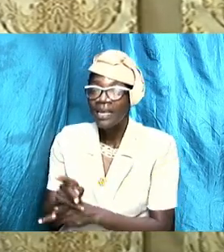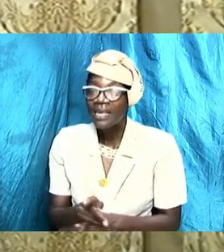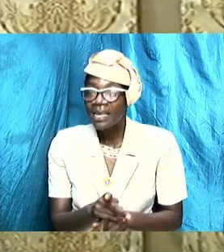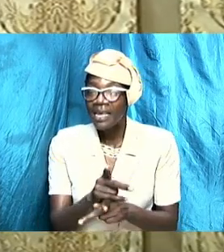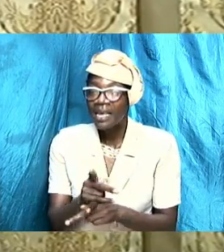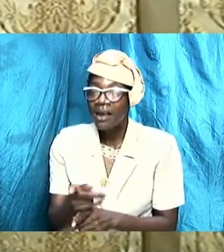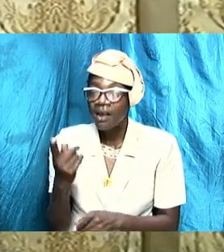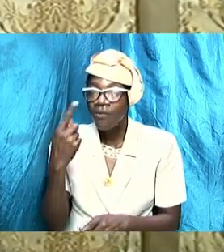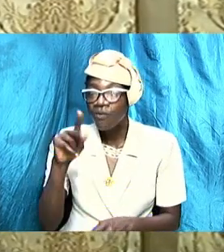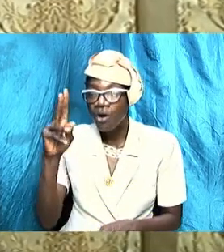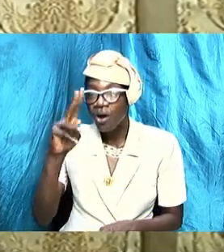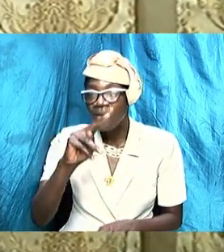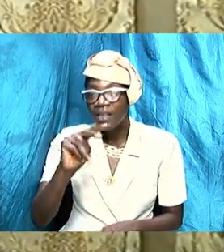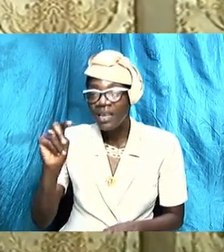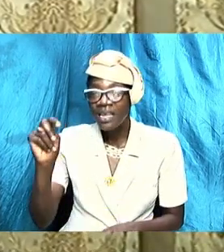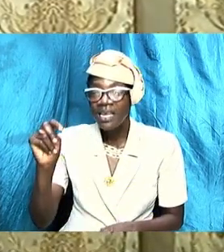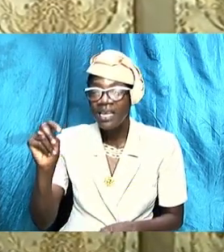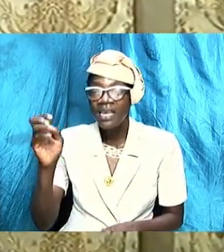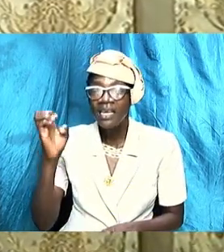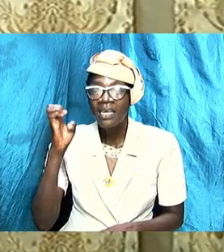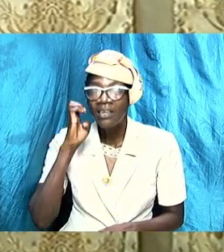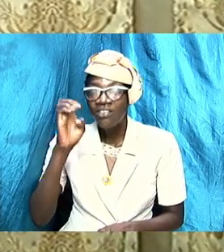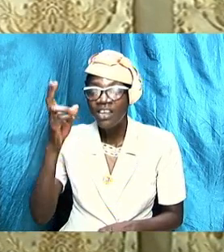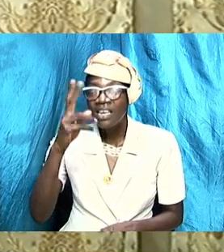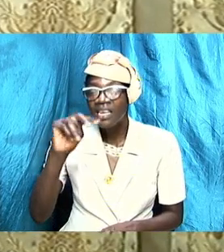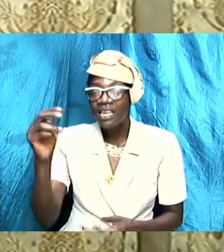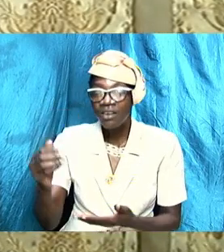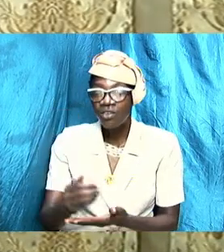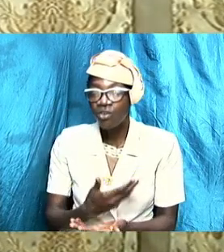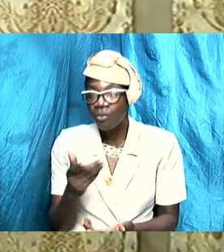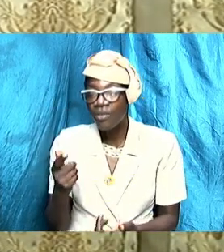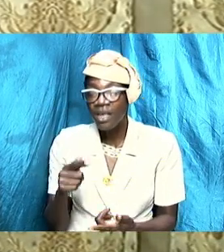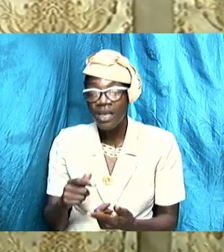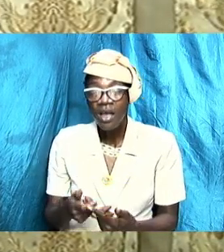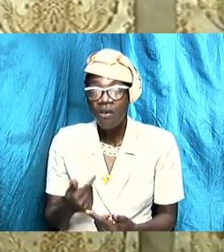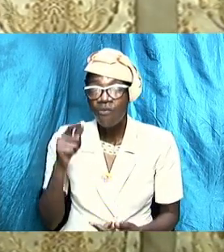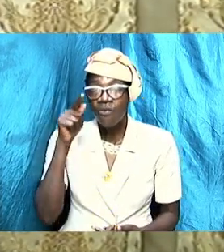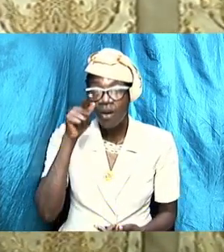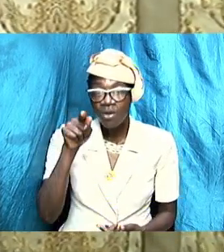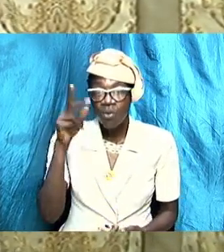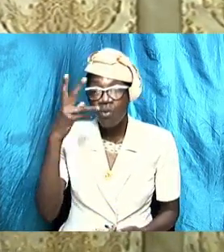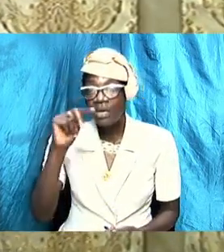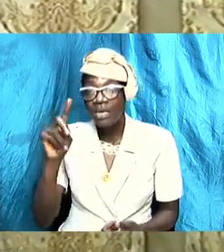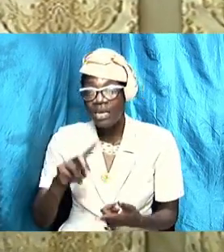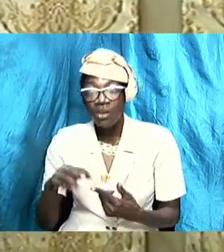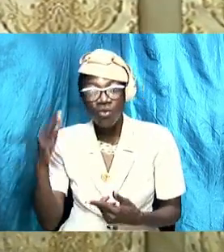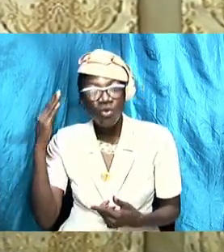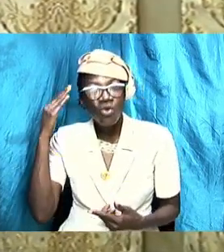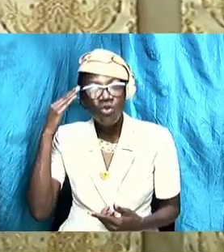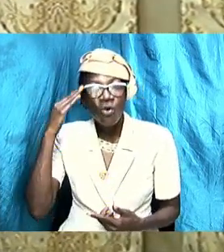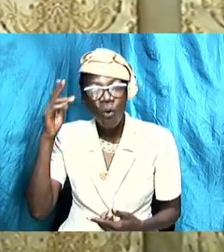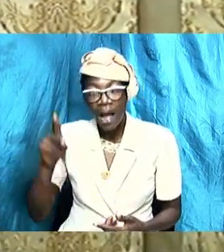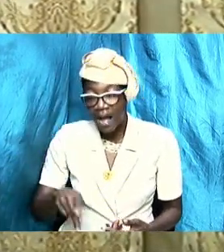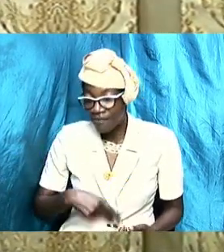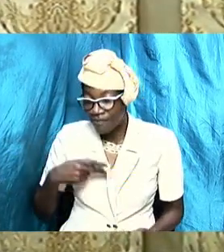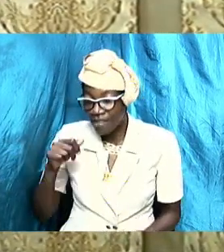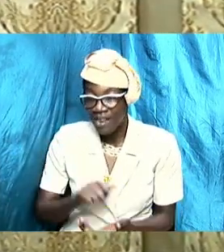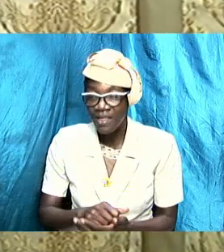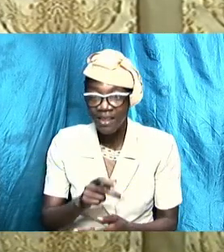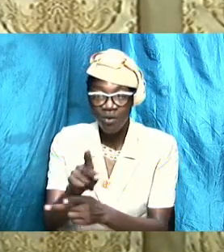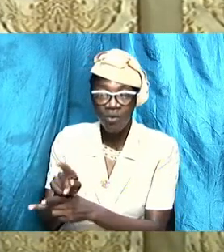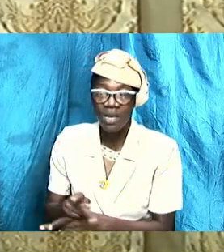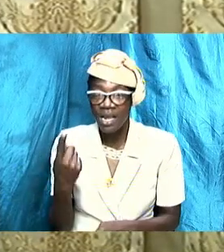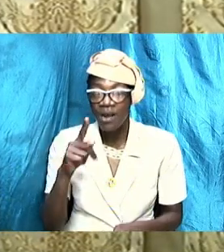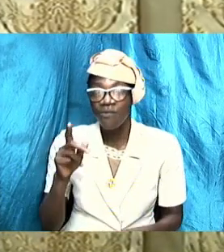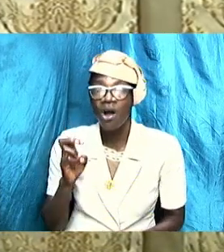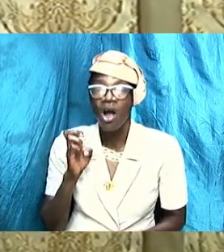particular need she needs to get something from you she needs to know and feel that you care for her